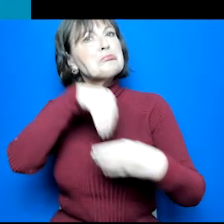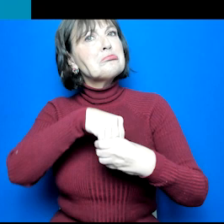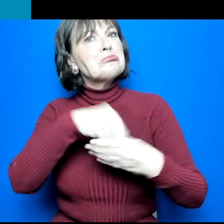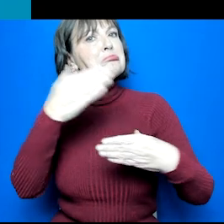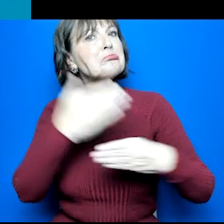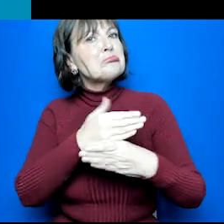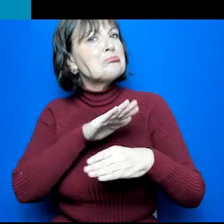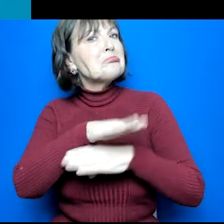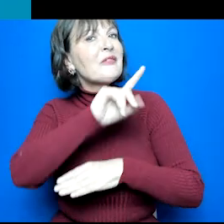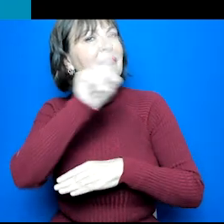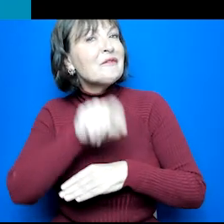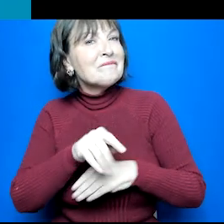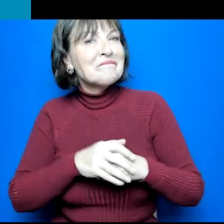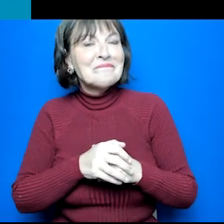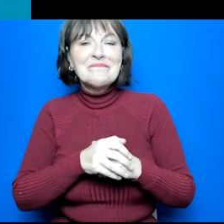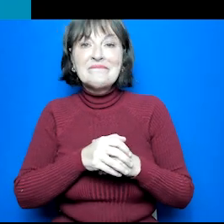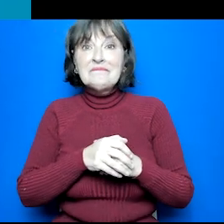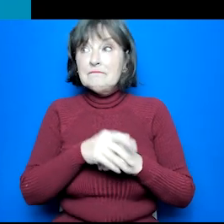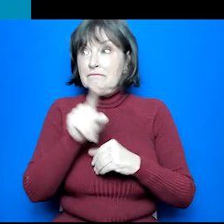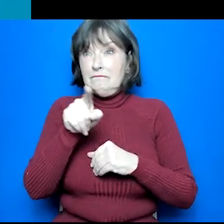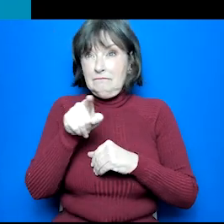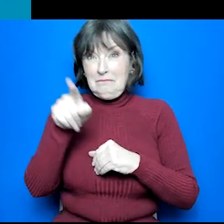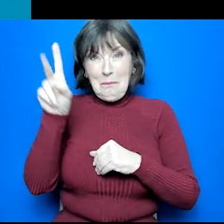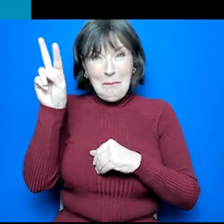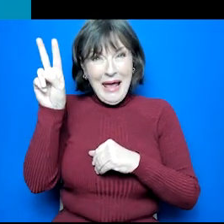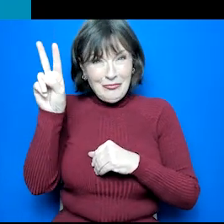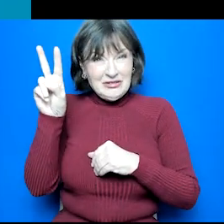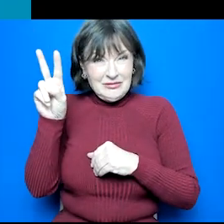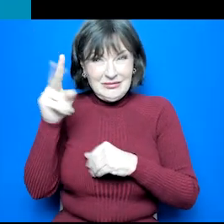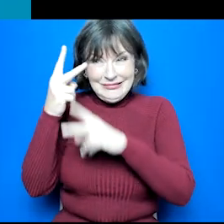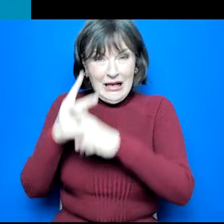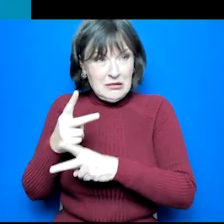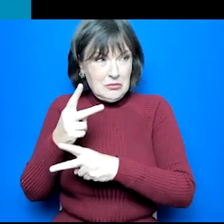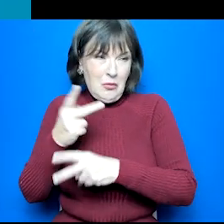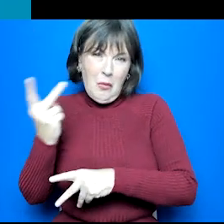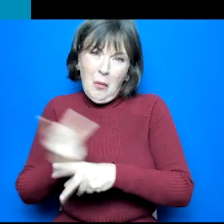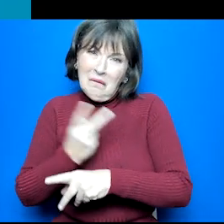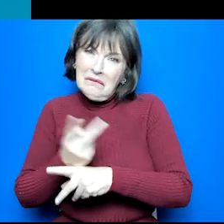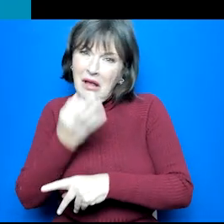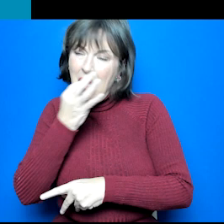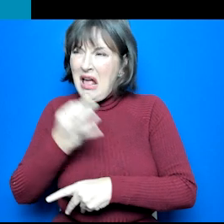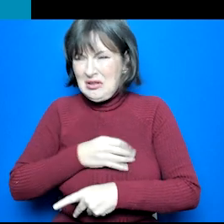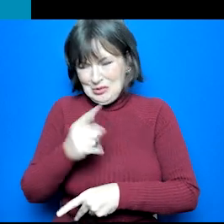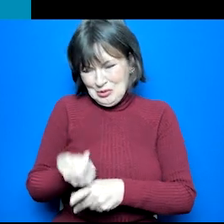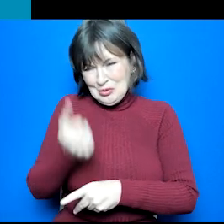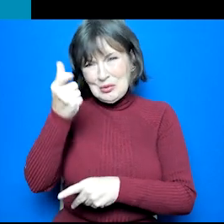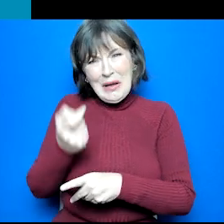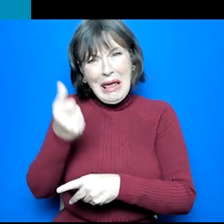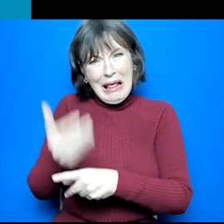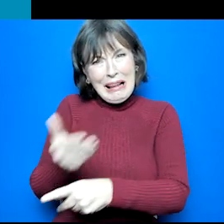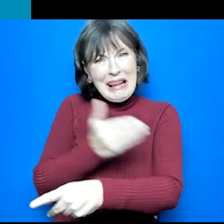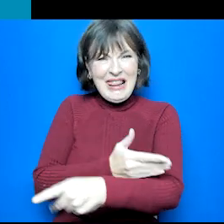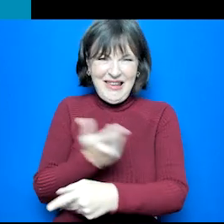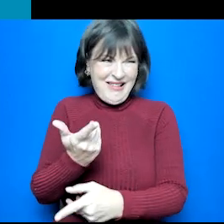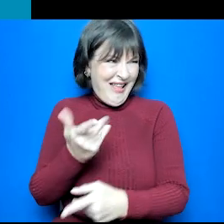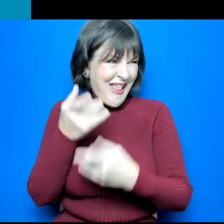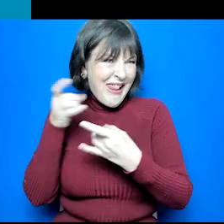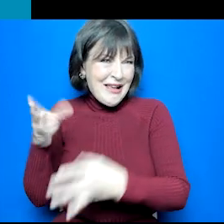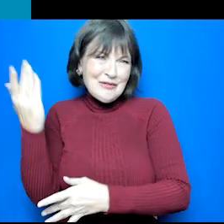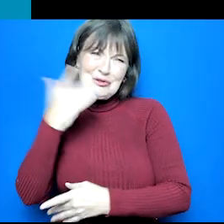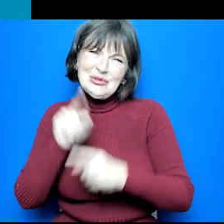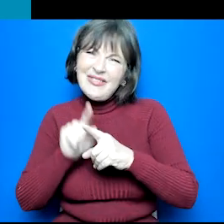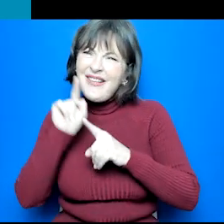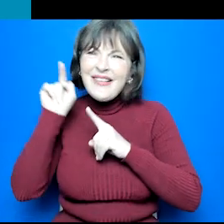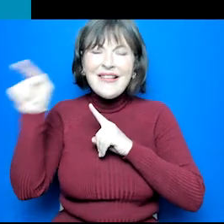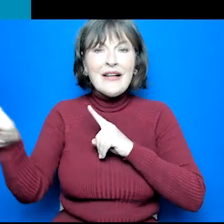A question I'm often asked by parents and carers is, is this not a bit early to be talking about making decisions about what they want to do when they leave